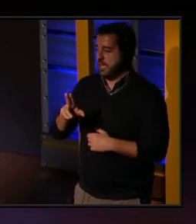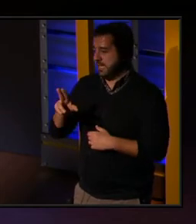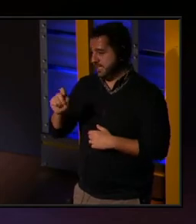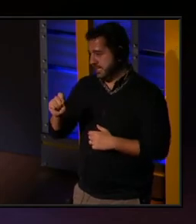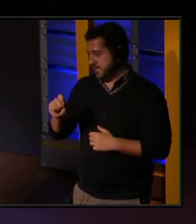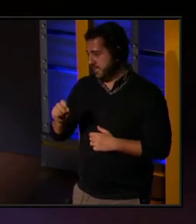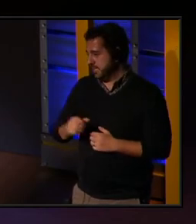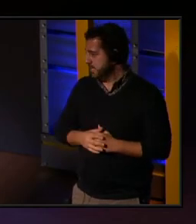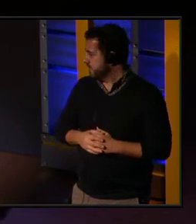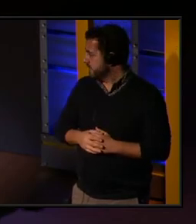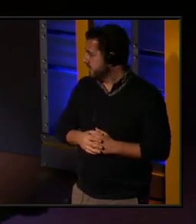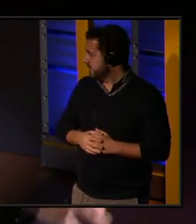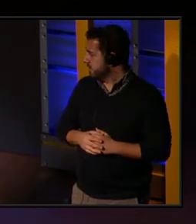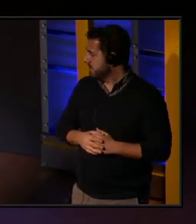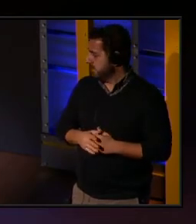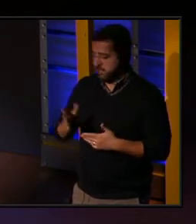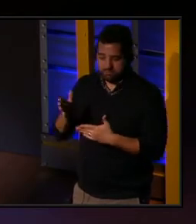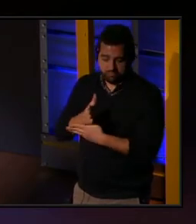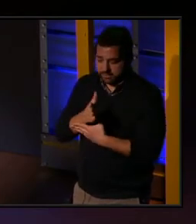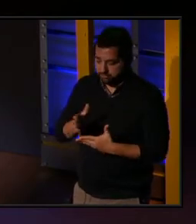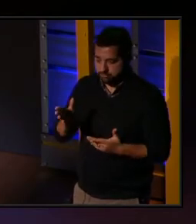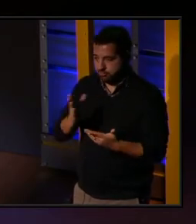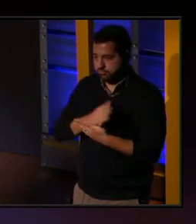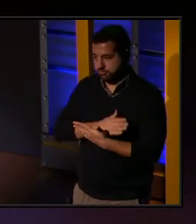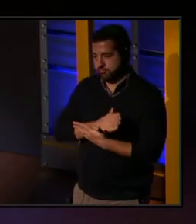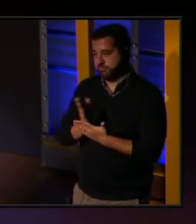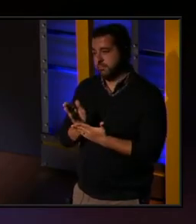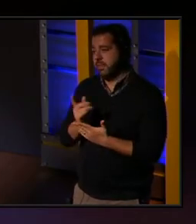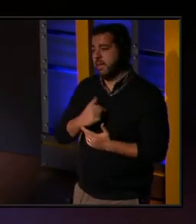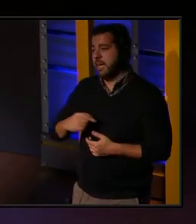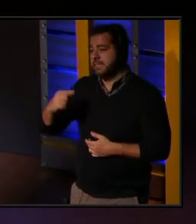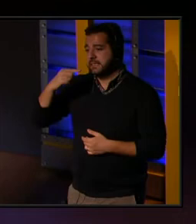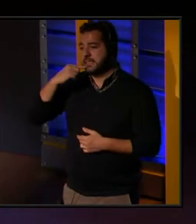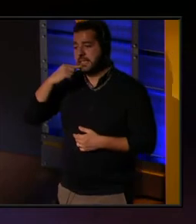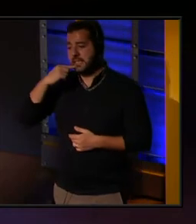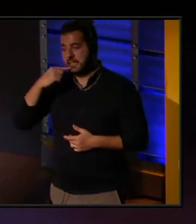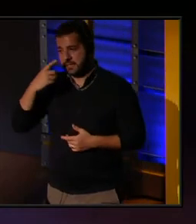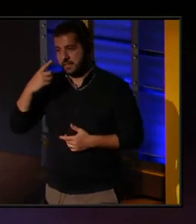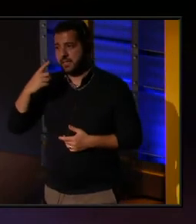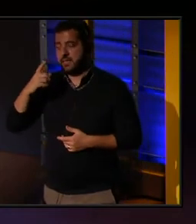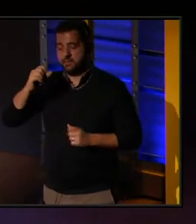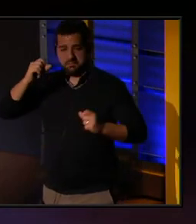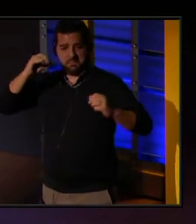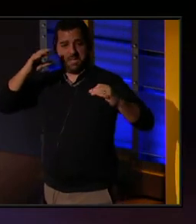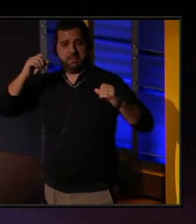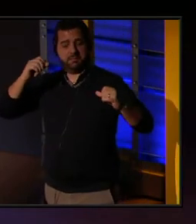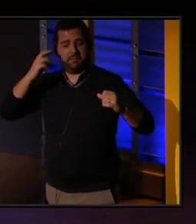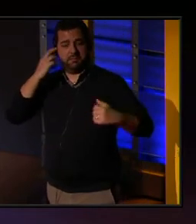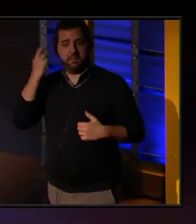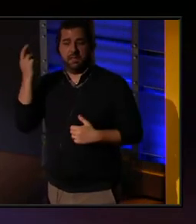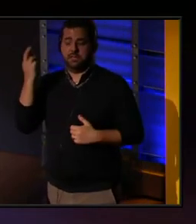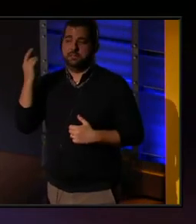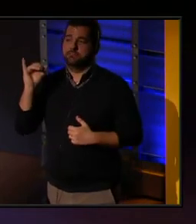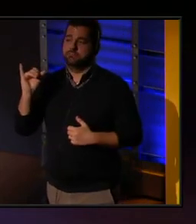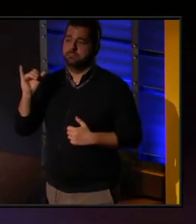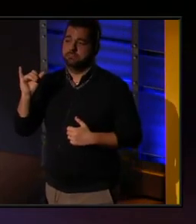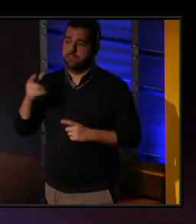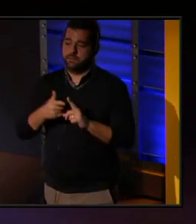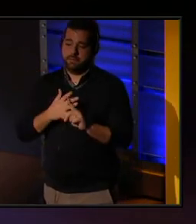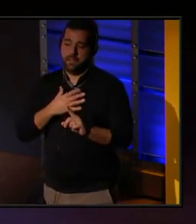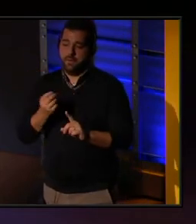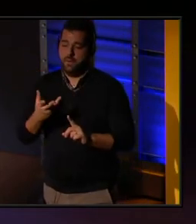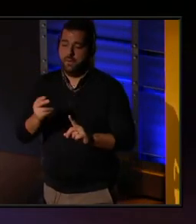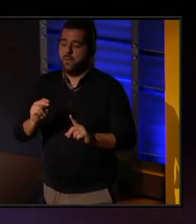the whole range of it. And I said, and it was amazing, but I realized that for my